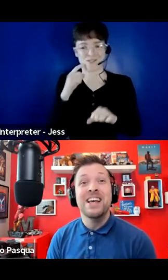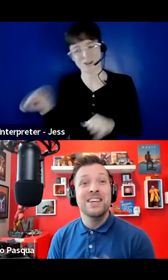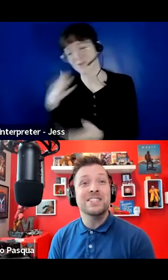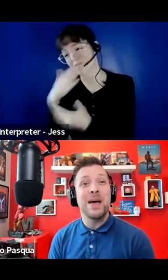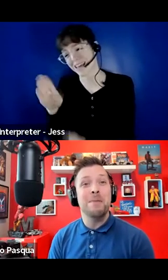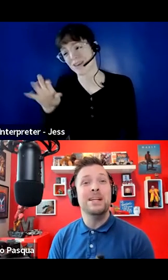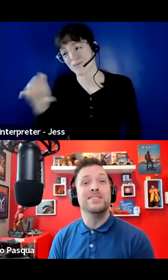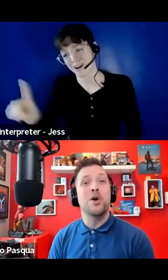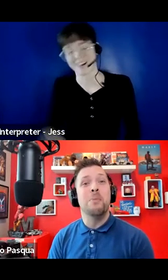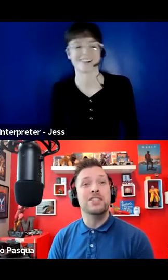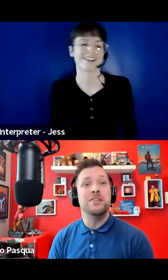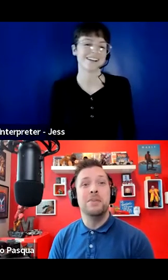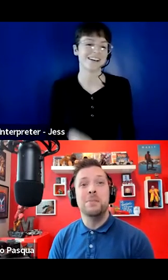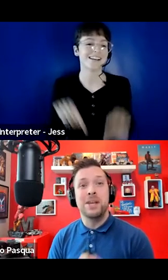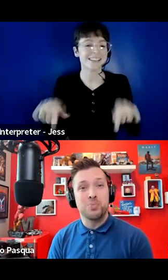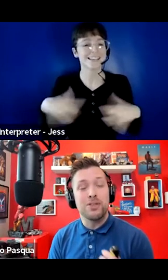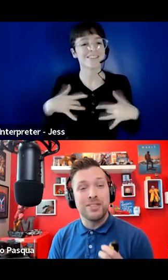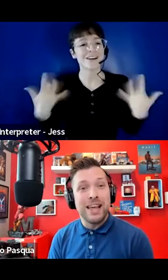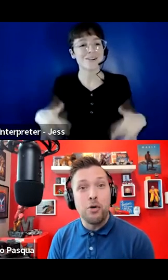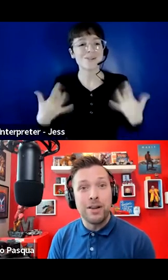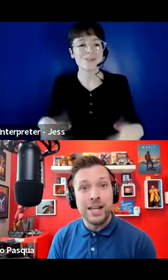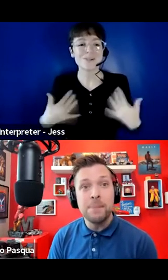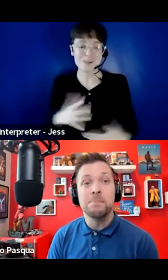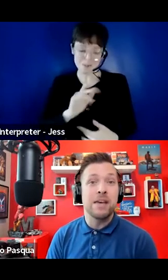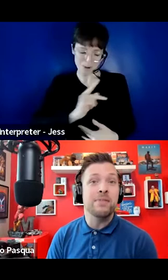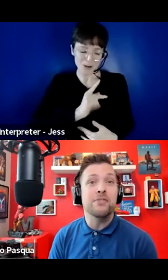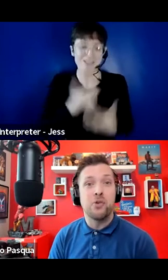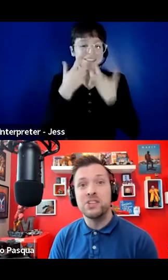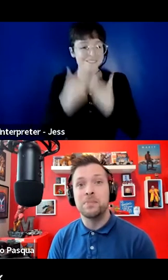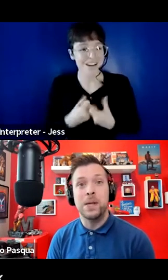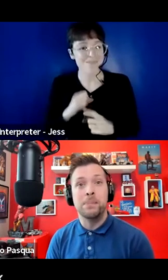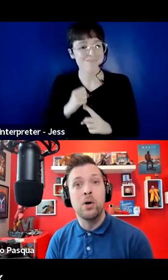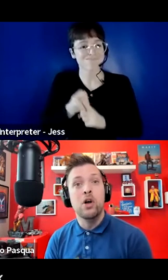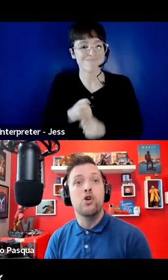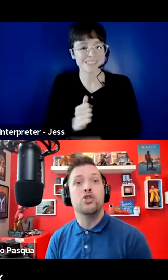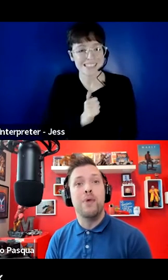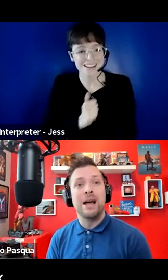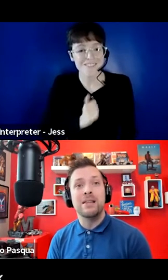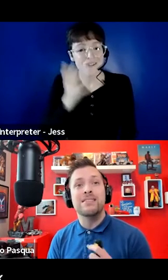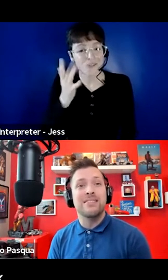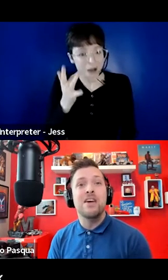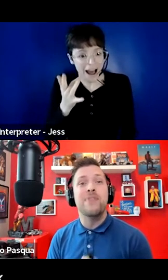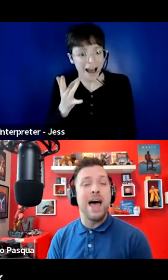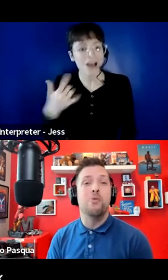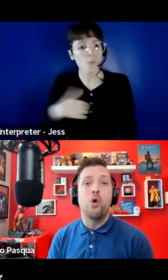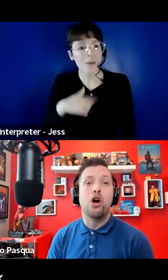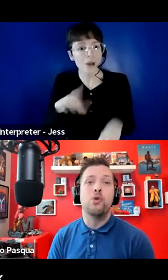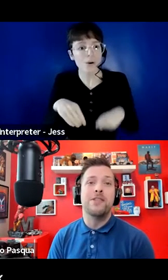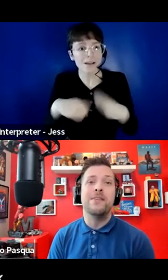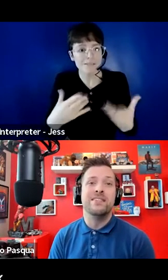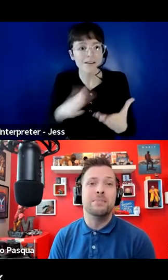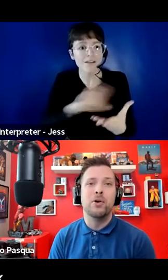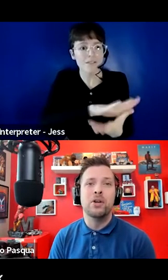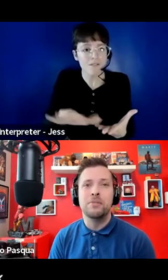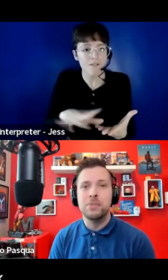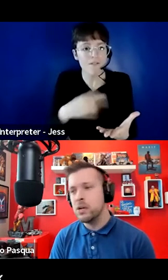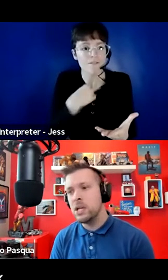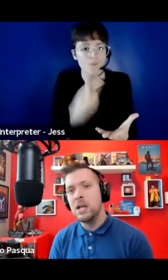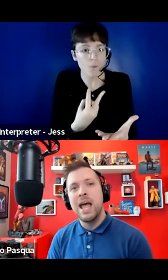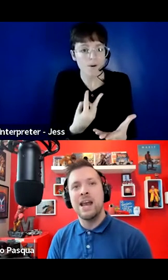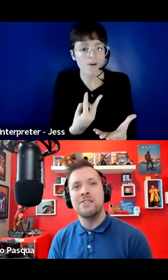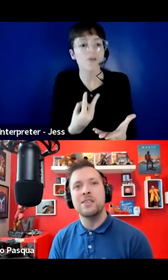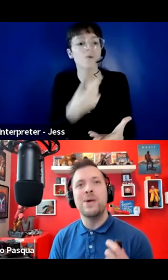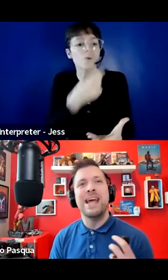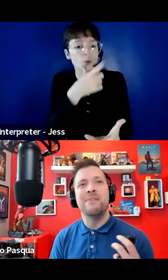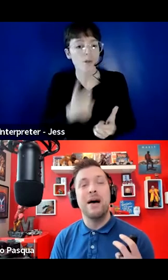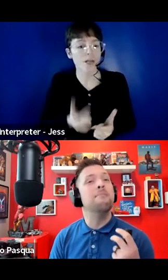that. This event means so much to me because we're literally giving a voice to people who directly live and work within the disability community,